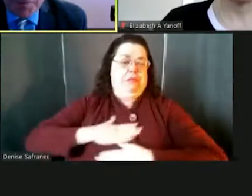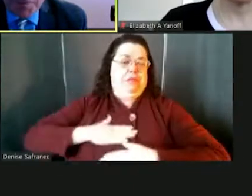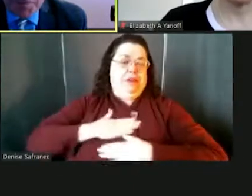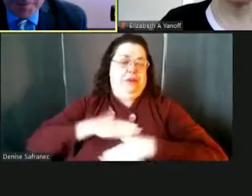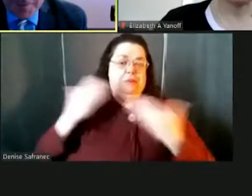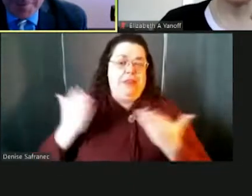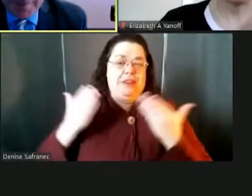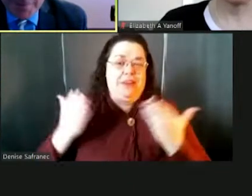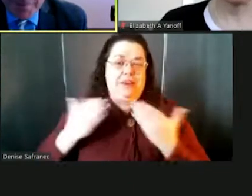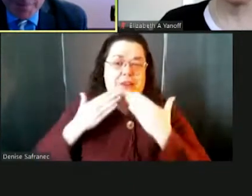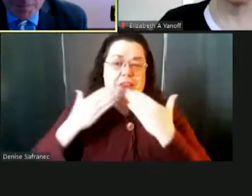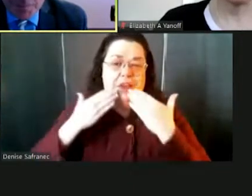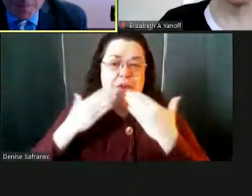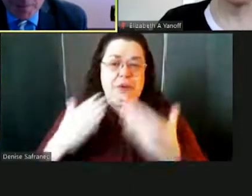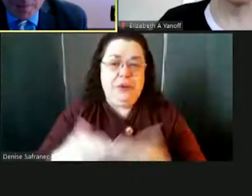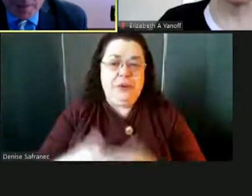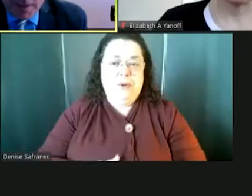Elizabeth.